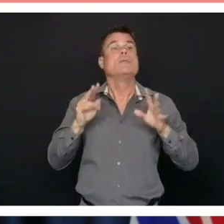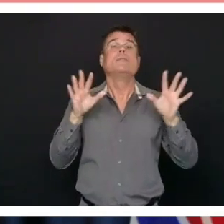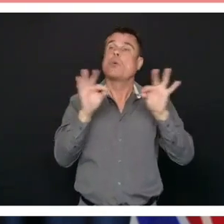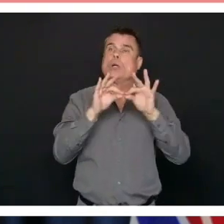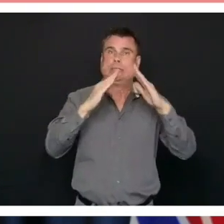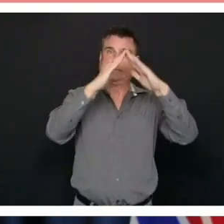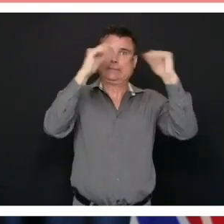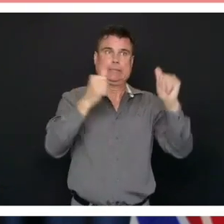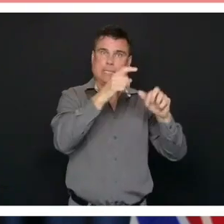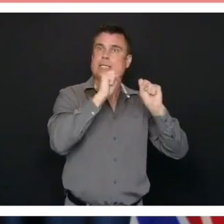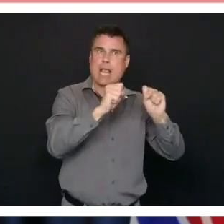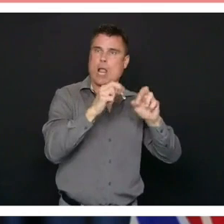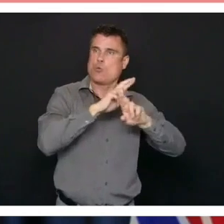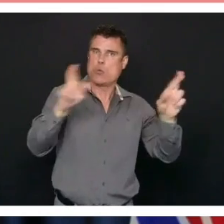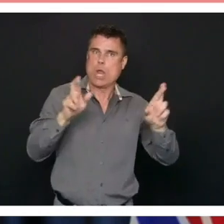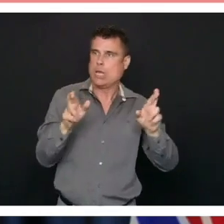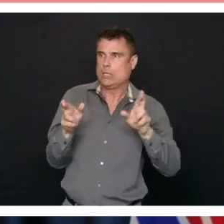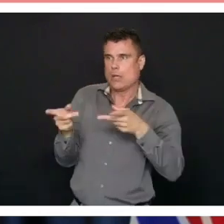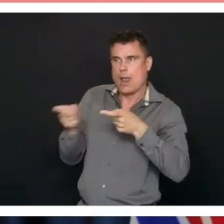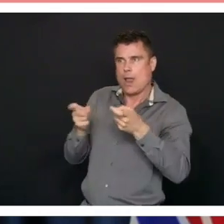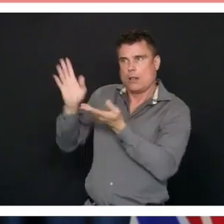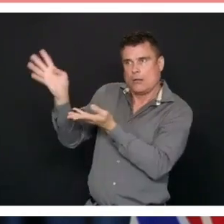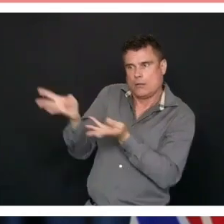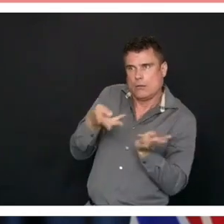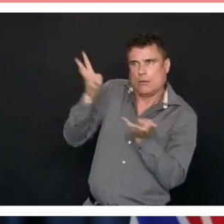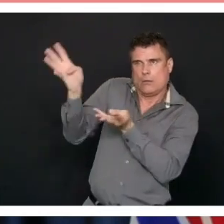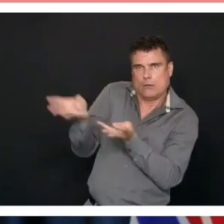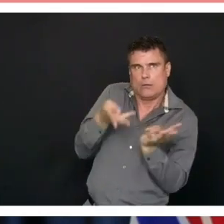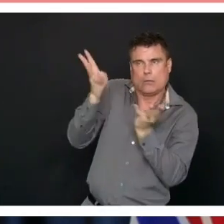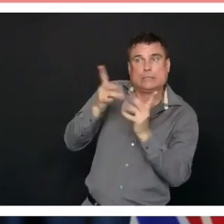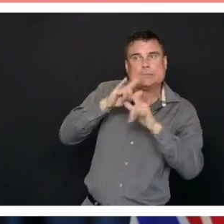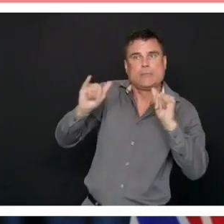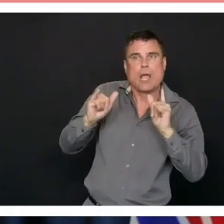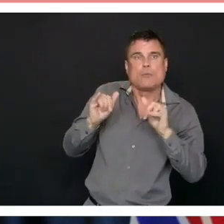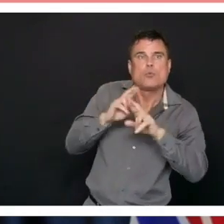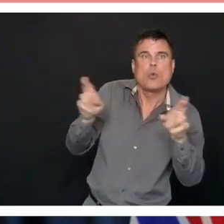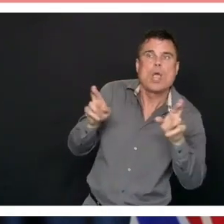surgery in that case, because in none of those places are people able to stay overnight.